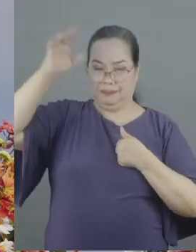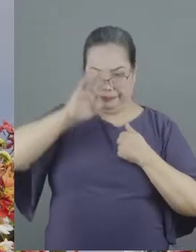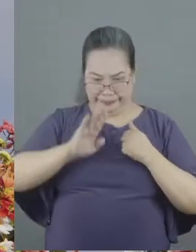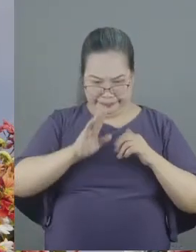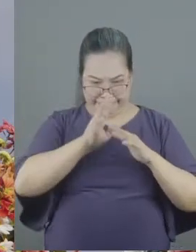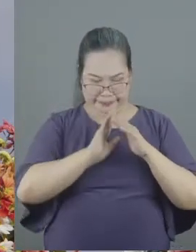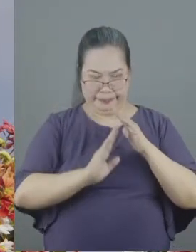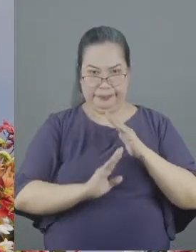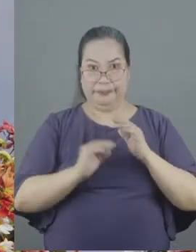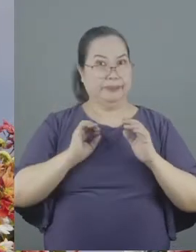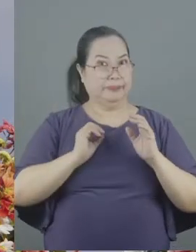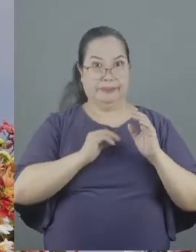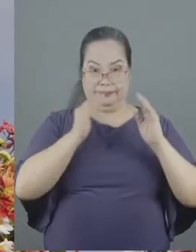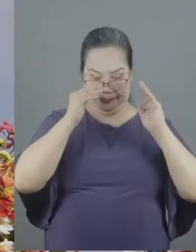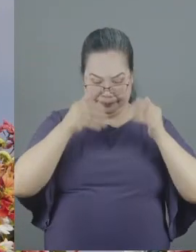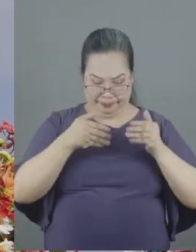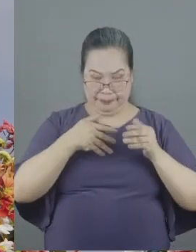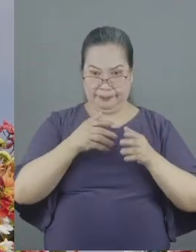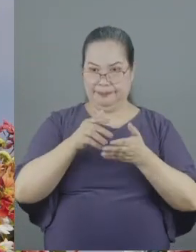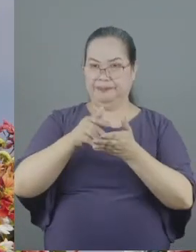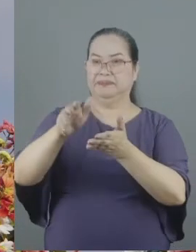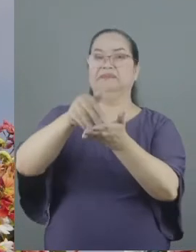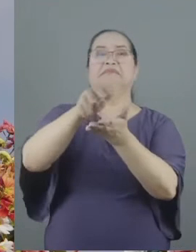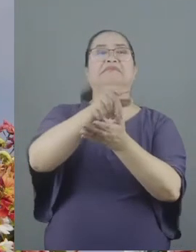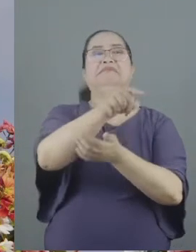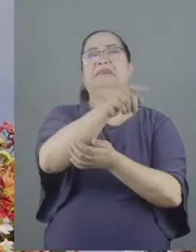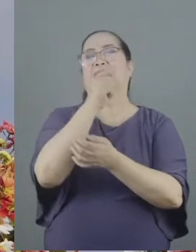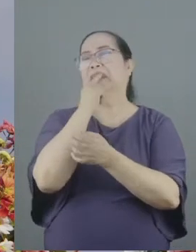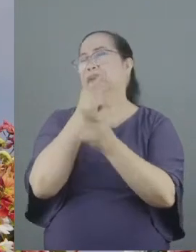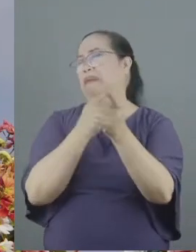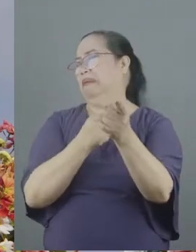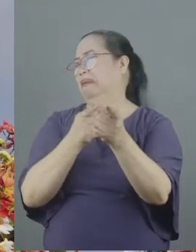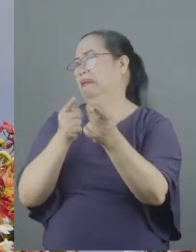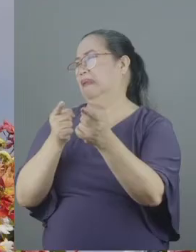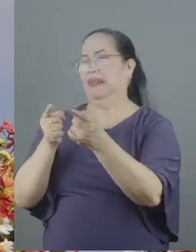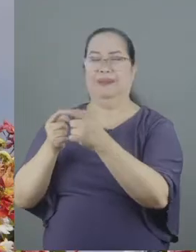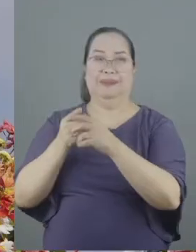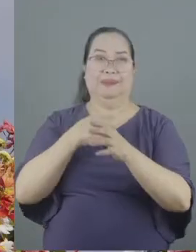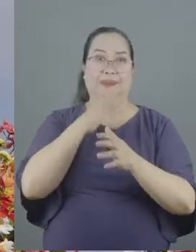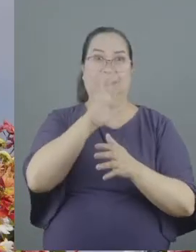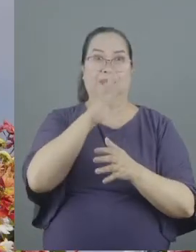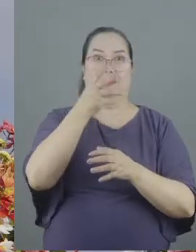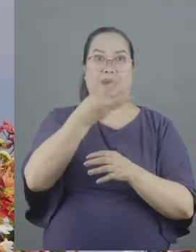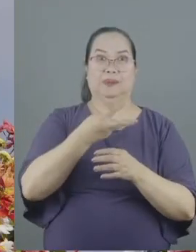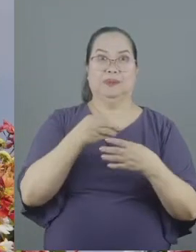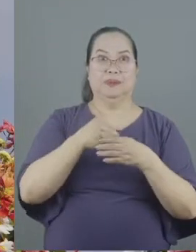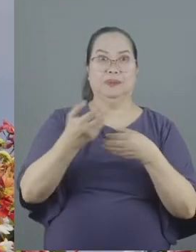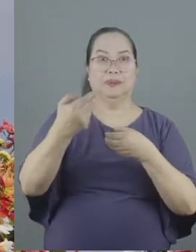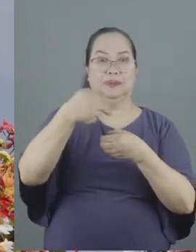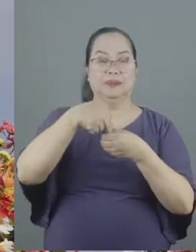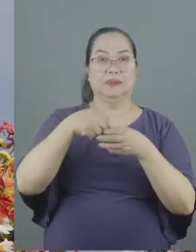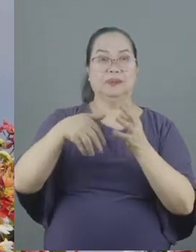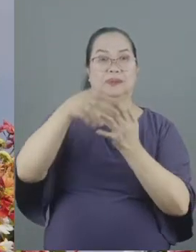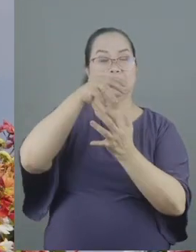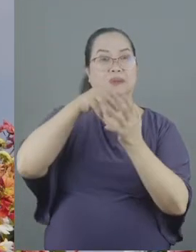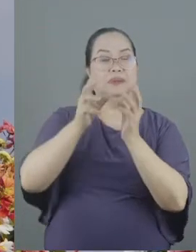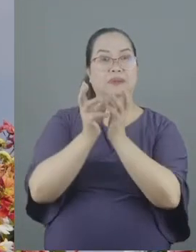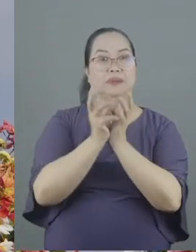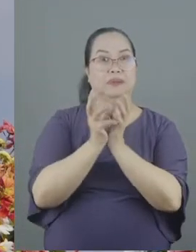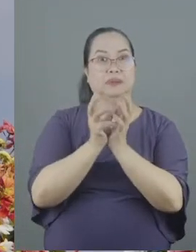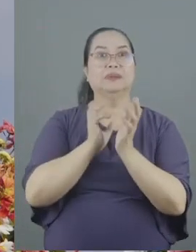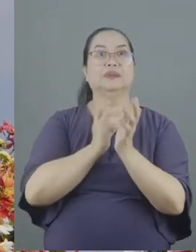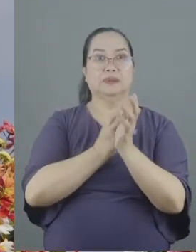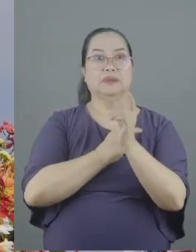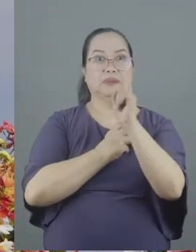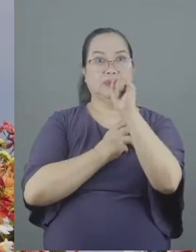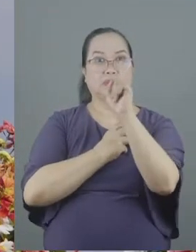we are not to despise the weaker brother in Romans 14 we are not to not welcome him into the fellowship we are to be